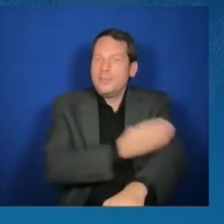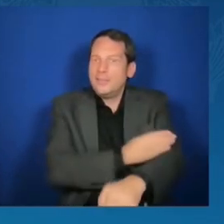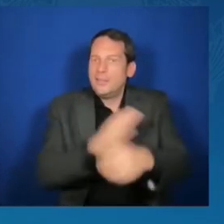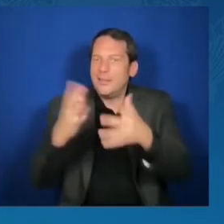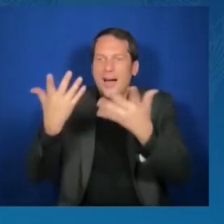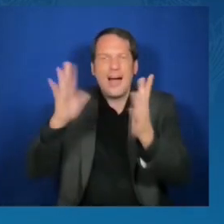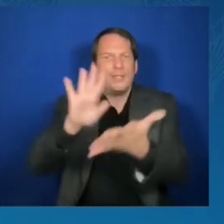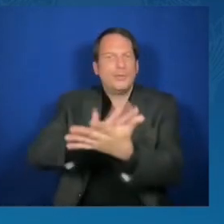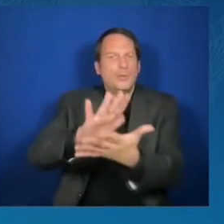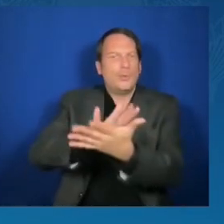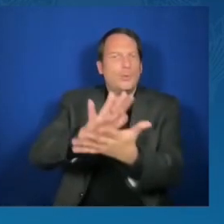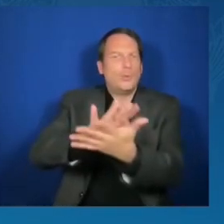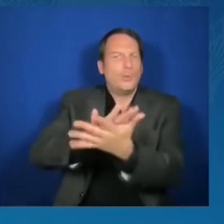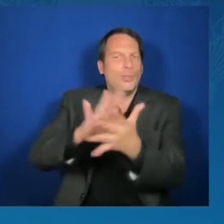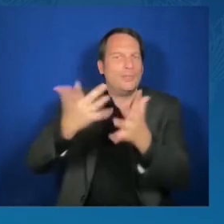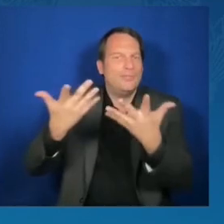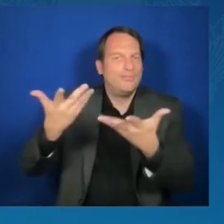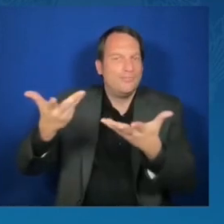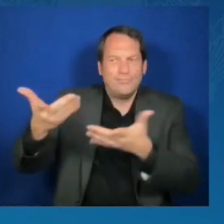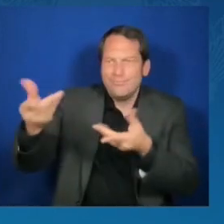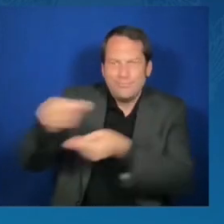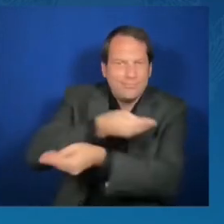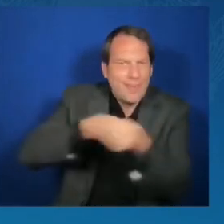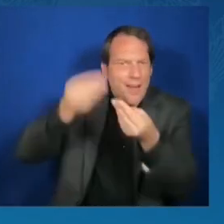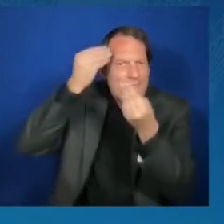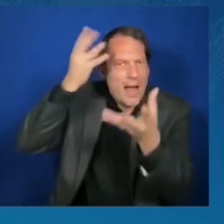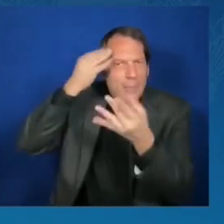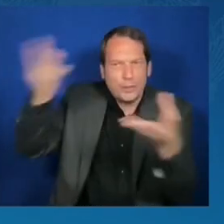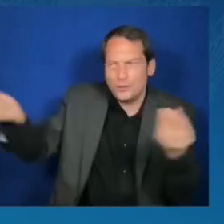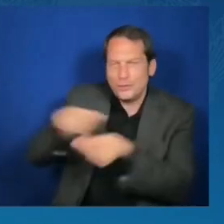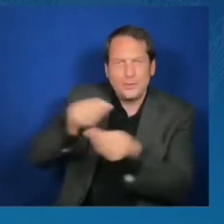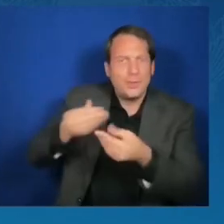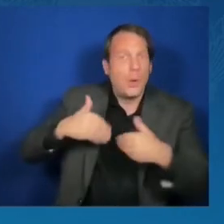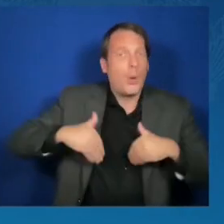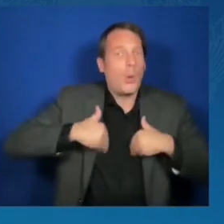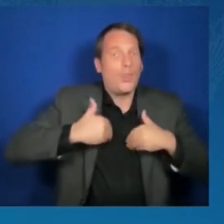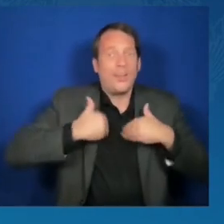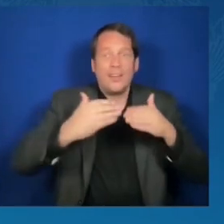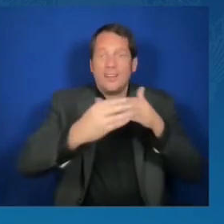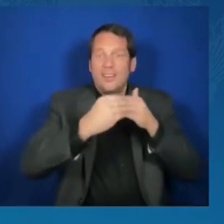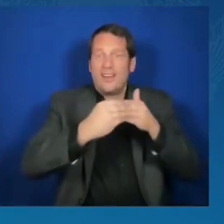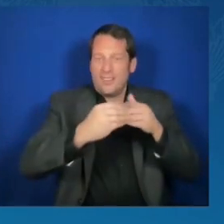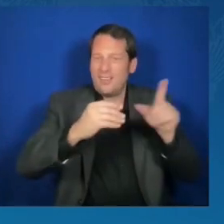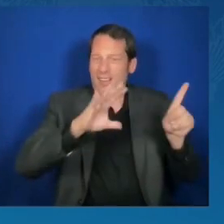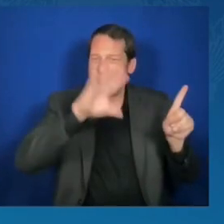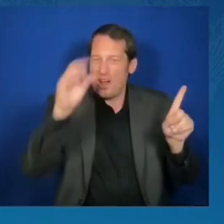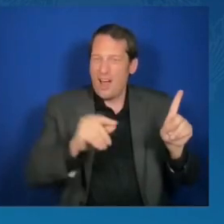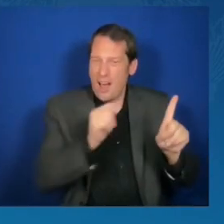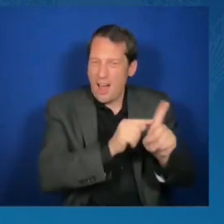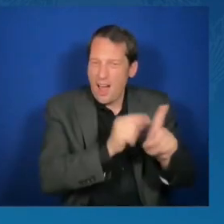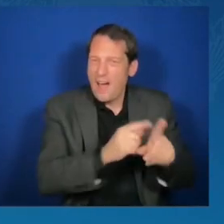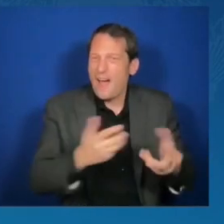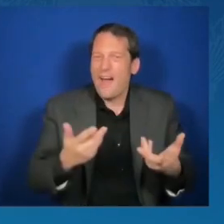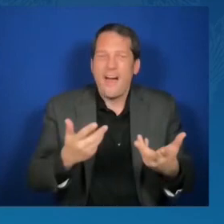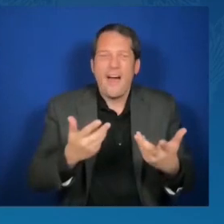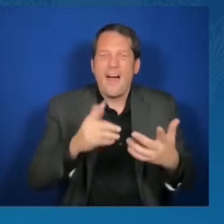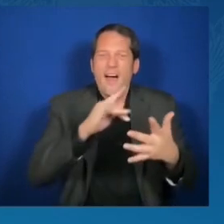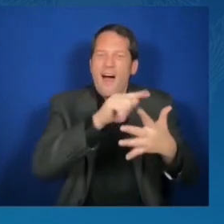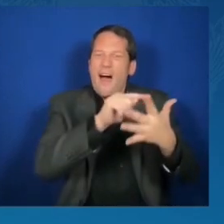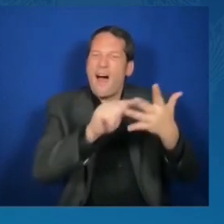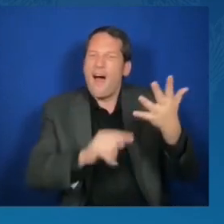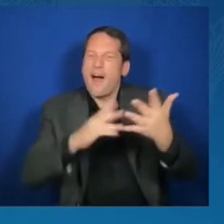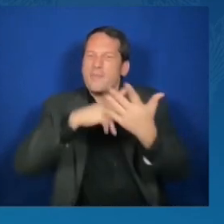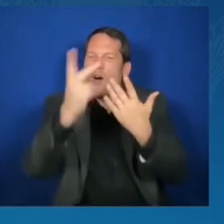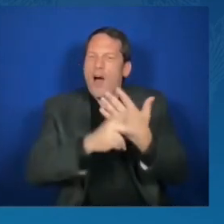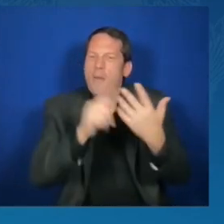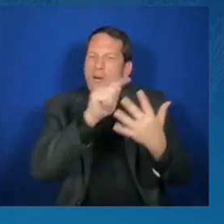programs that we've had, one dating back many years in the State Department, another to the Obama and Biden administration, but both incredibly